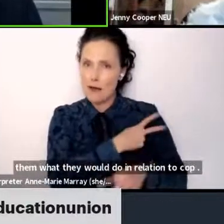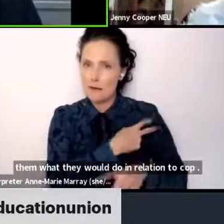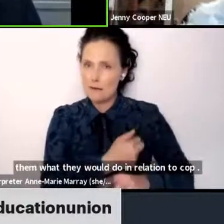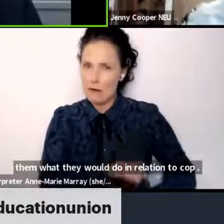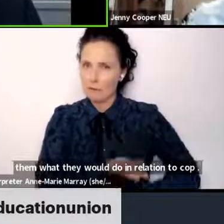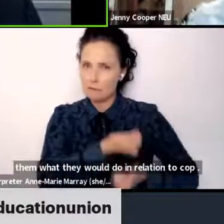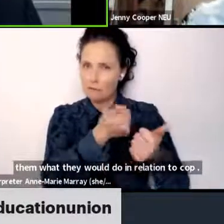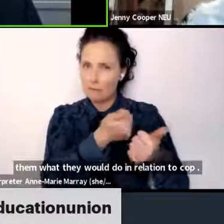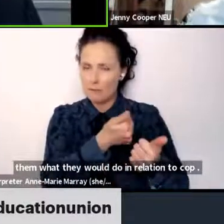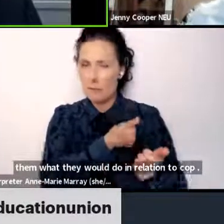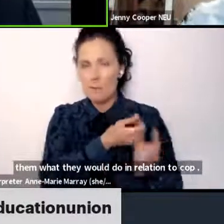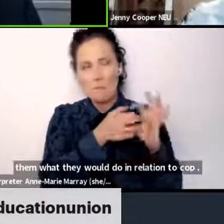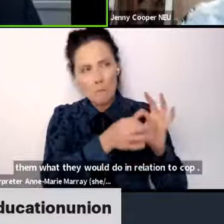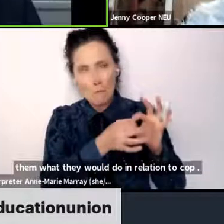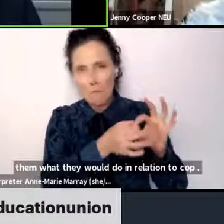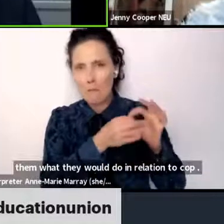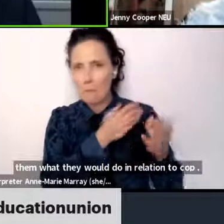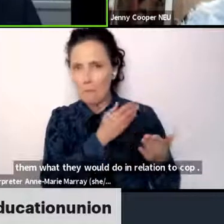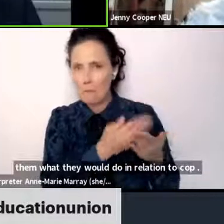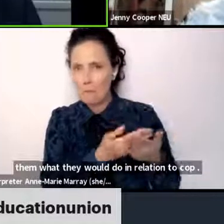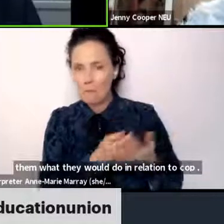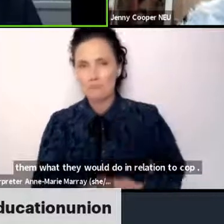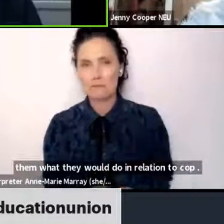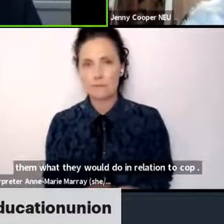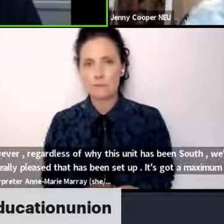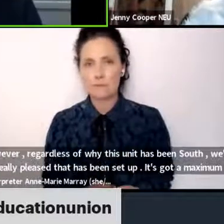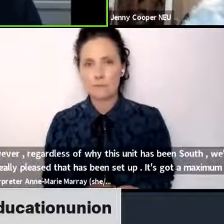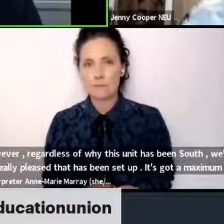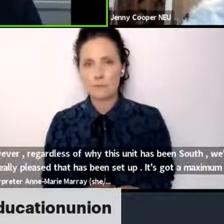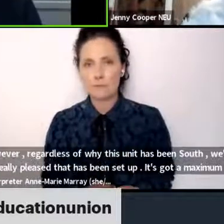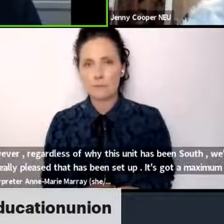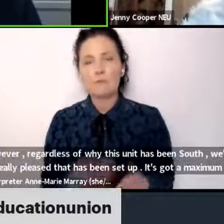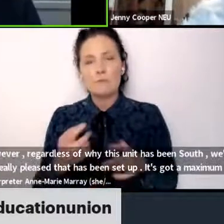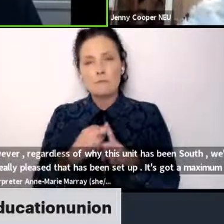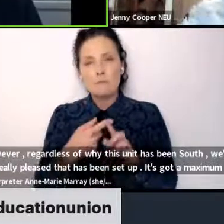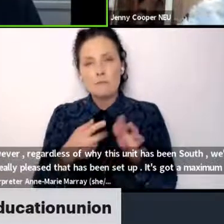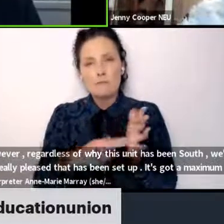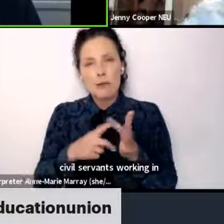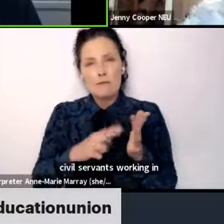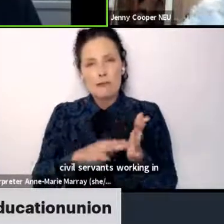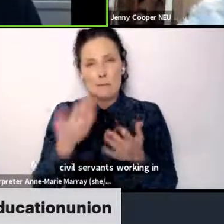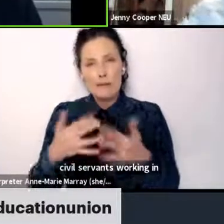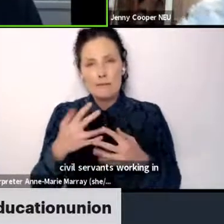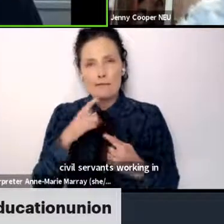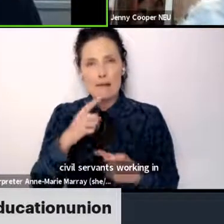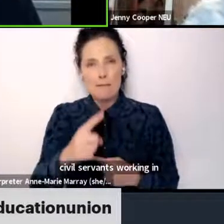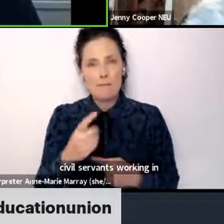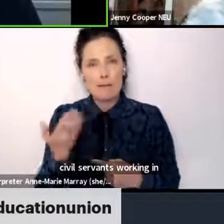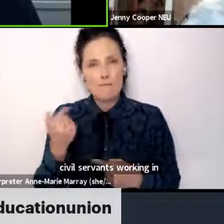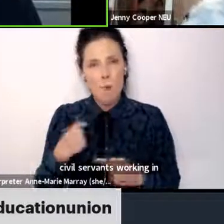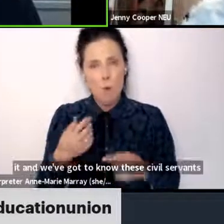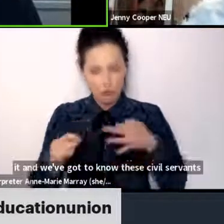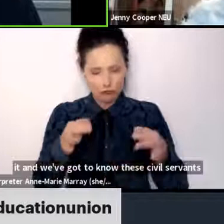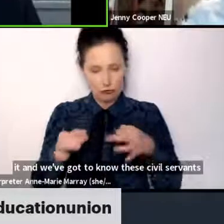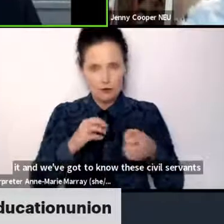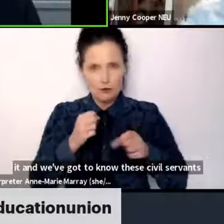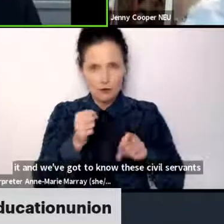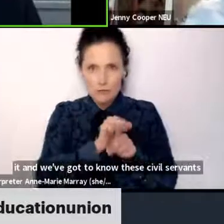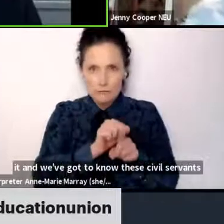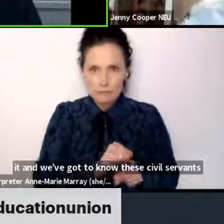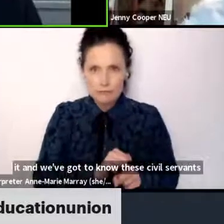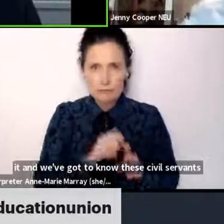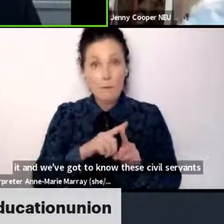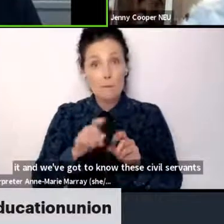They're predominantly working on a strategy, as Kevin alluded to earlier, which is being released on the 5th of November publicly